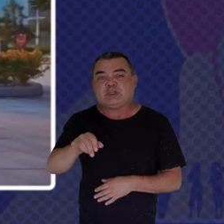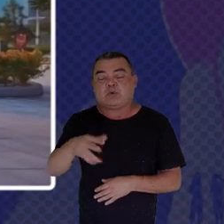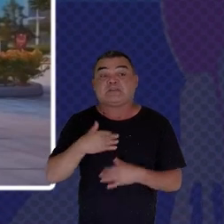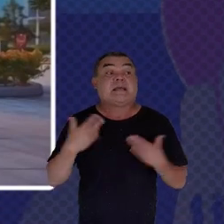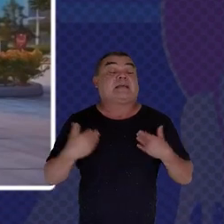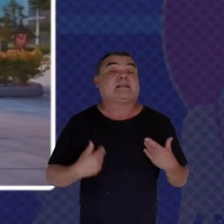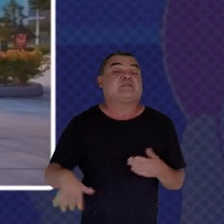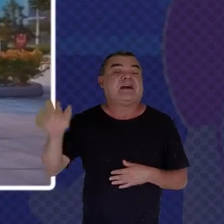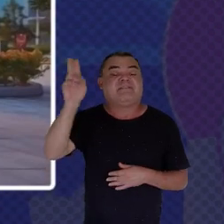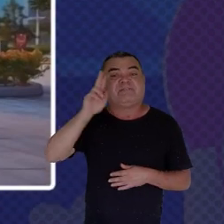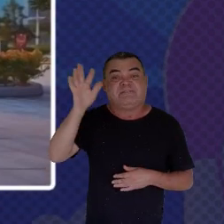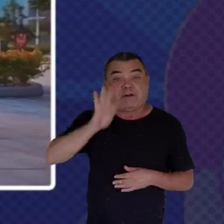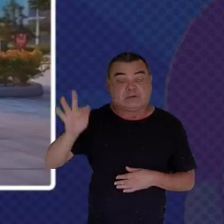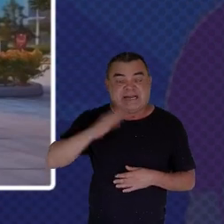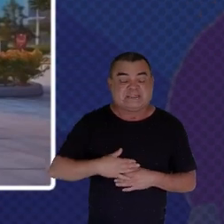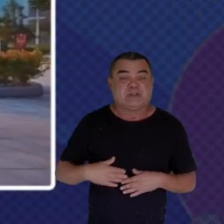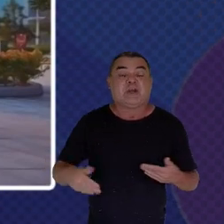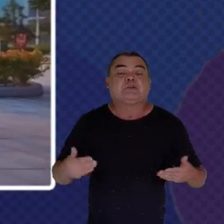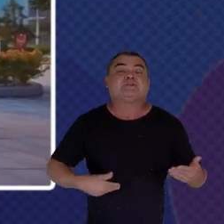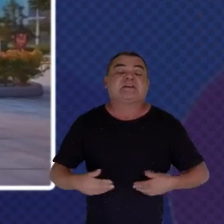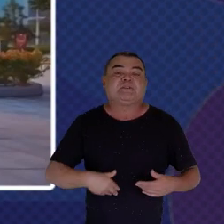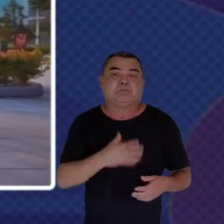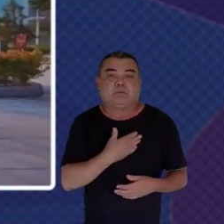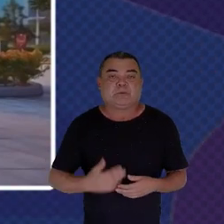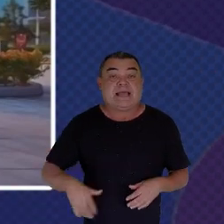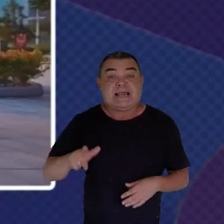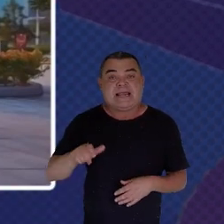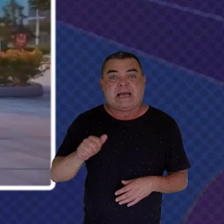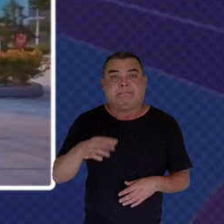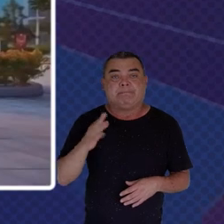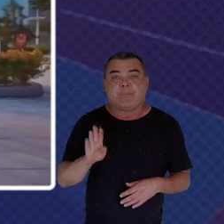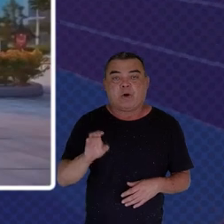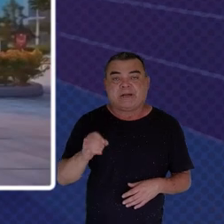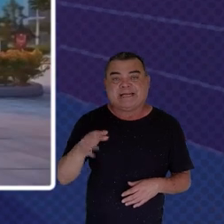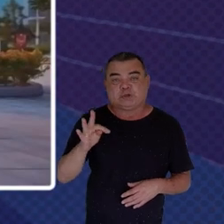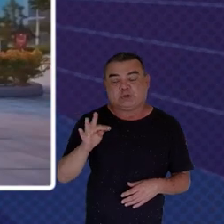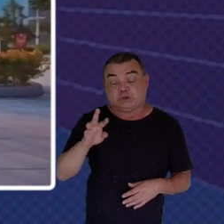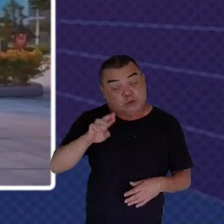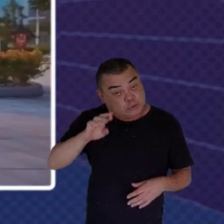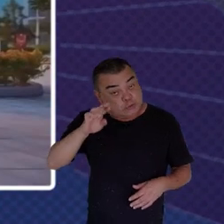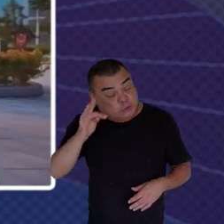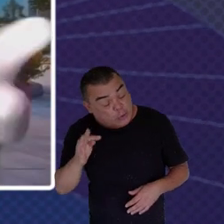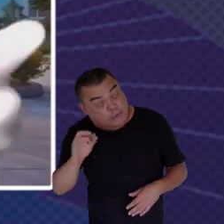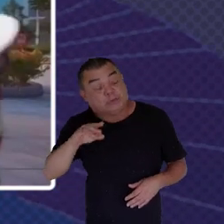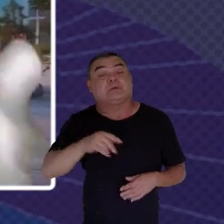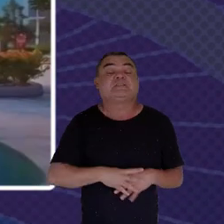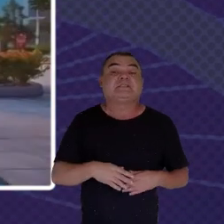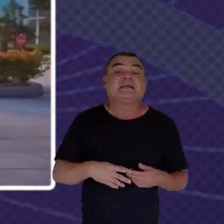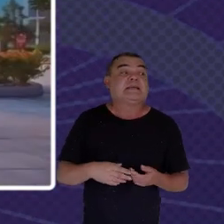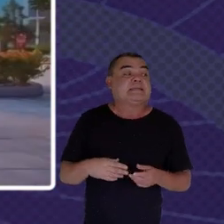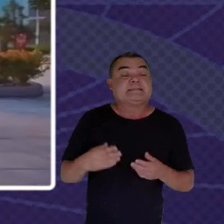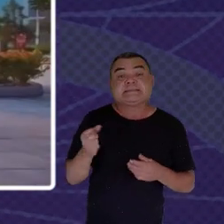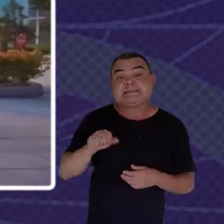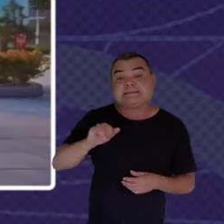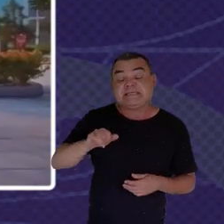College Applied simulation Training laboratory Right CAST for short C-A-S-T And again This was a project That I embarked on When